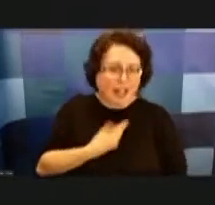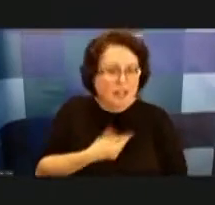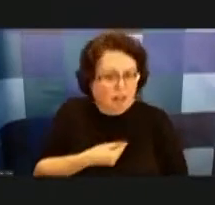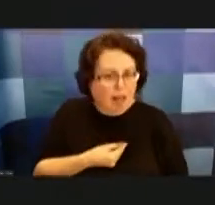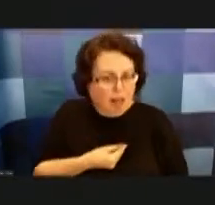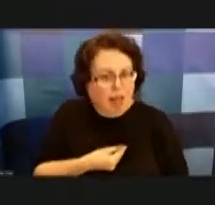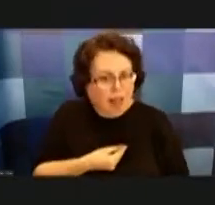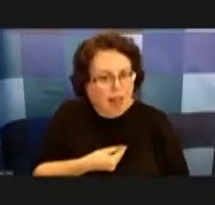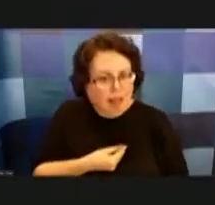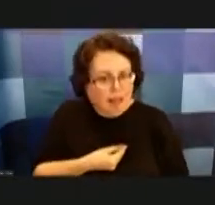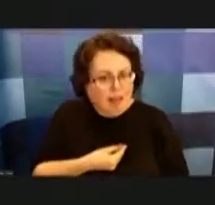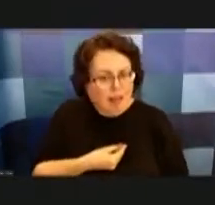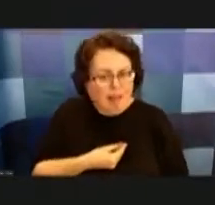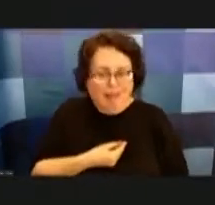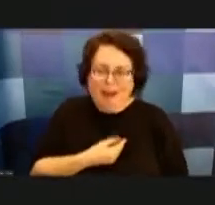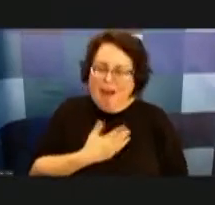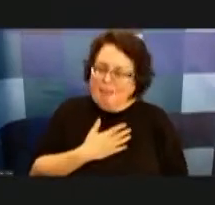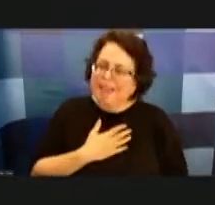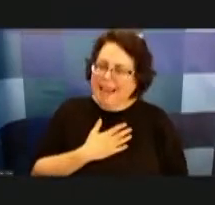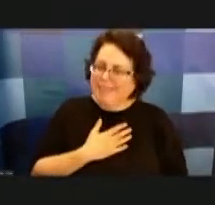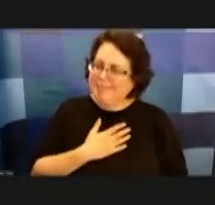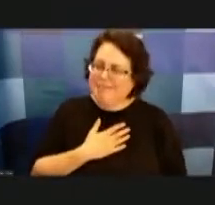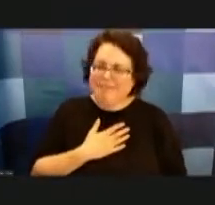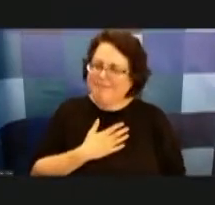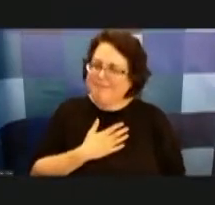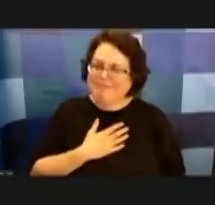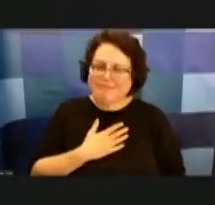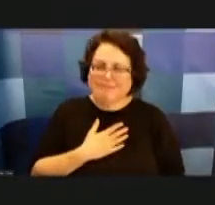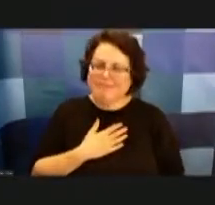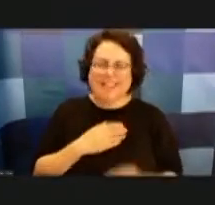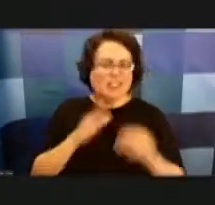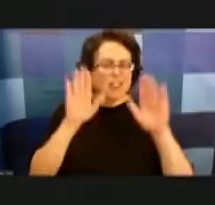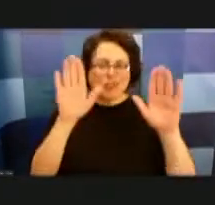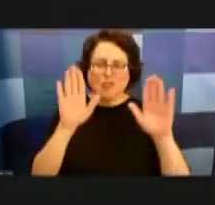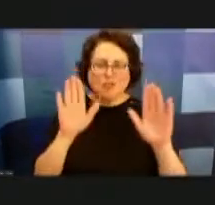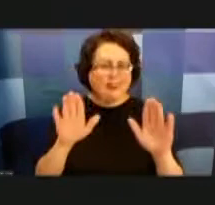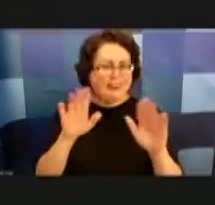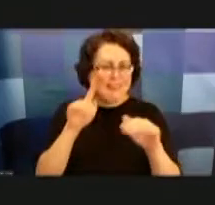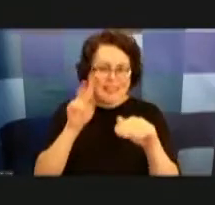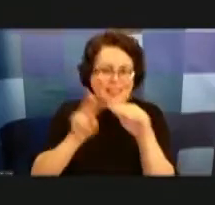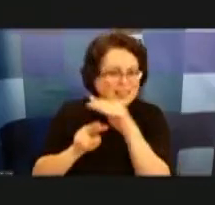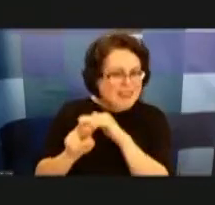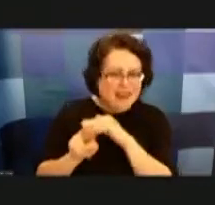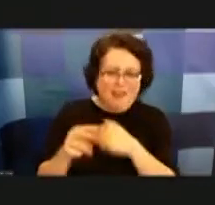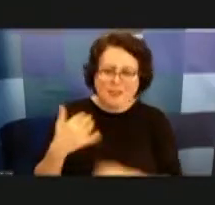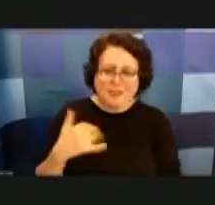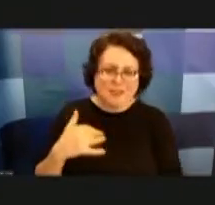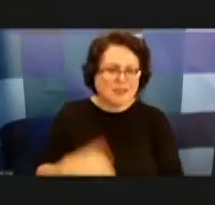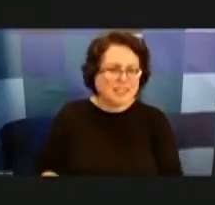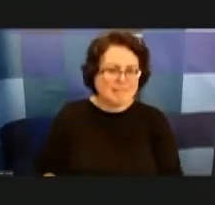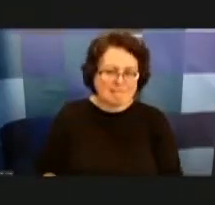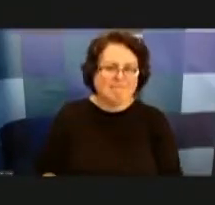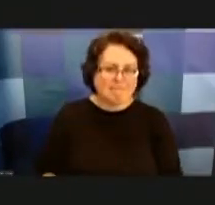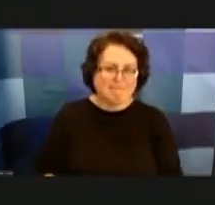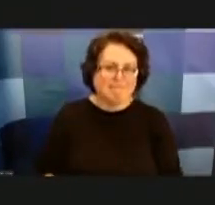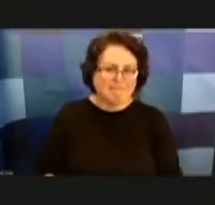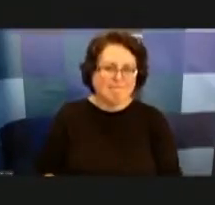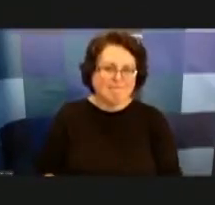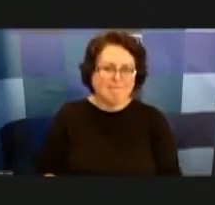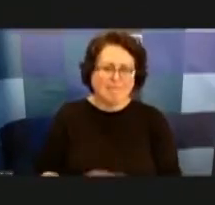and um and great insight and so um i am saddened